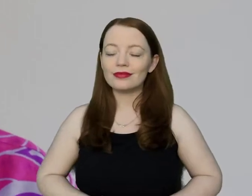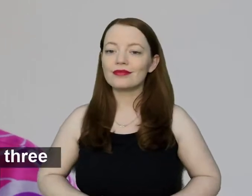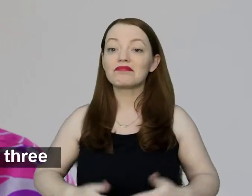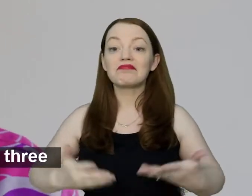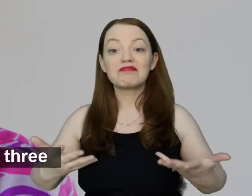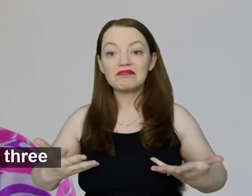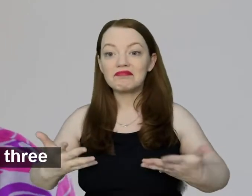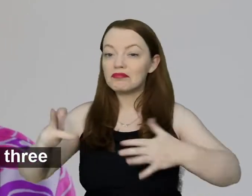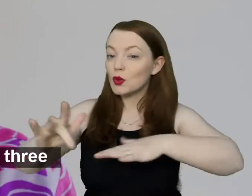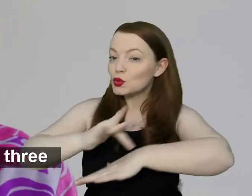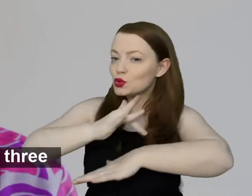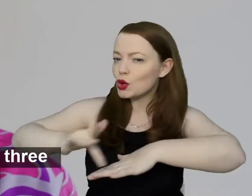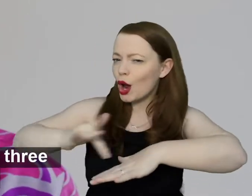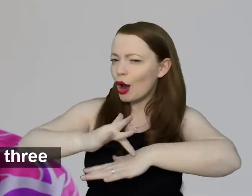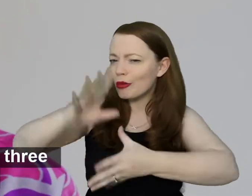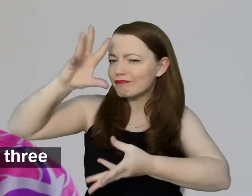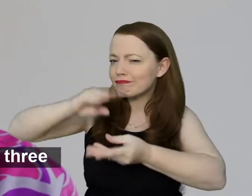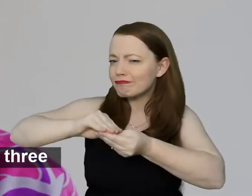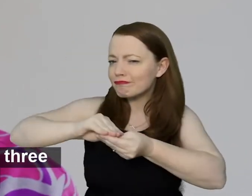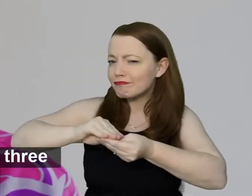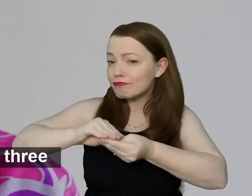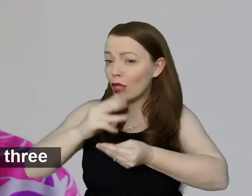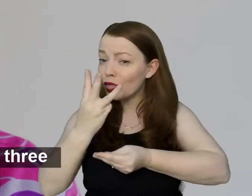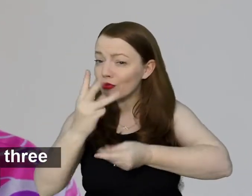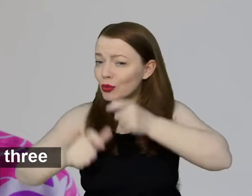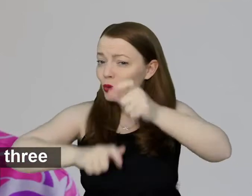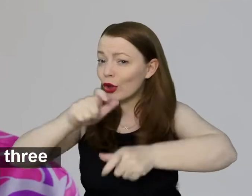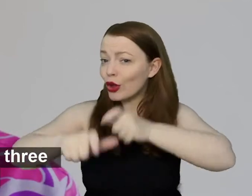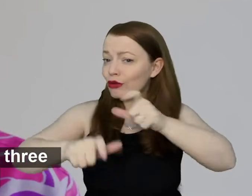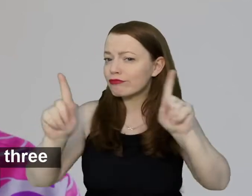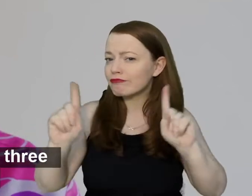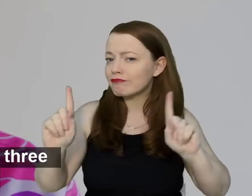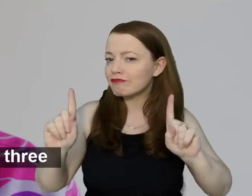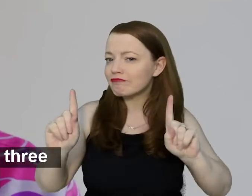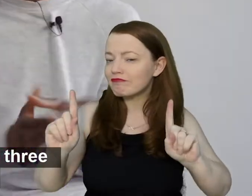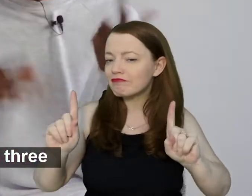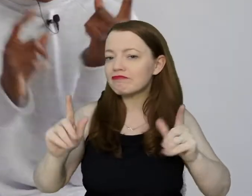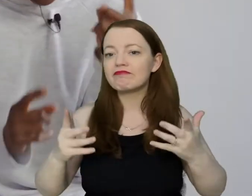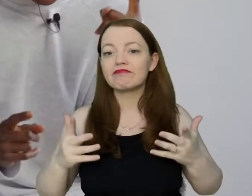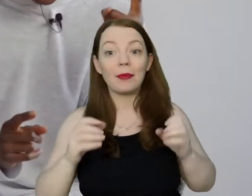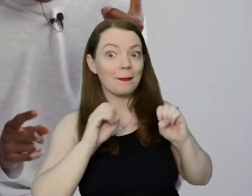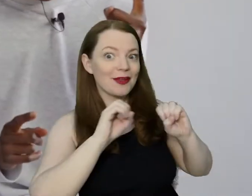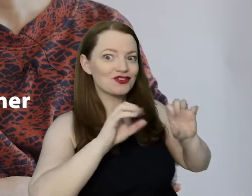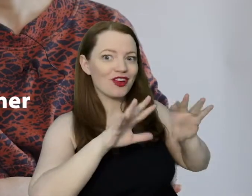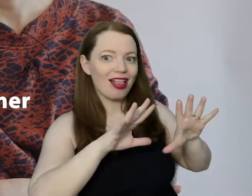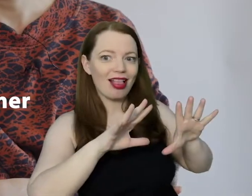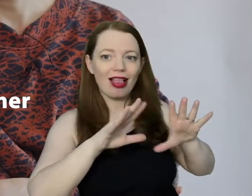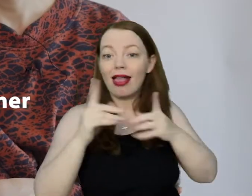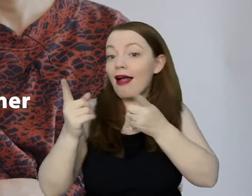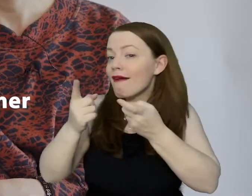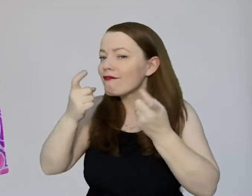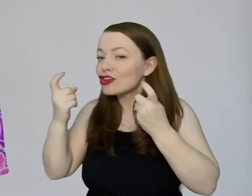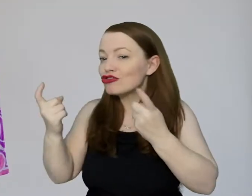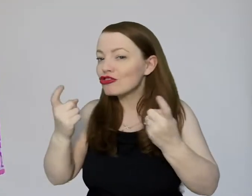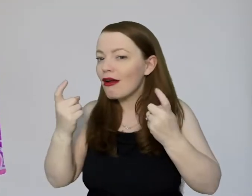If I had to sum up the show in three words, I would say... Magical. Adventure.